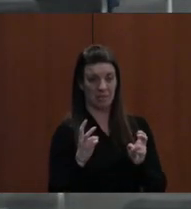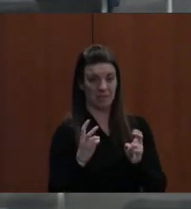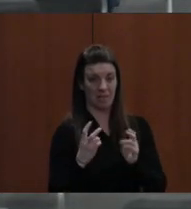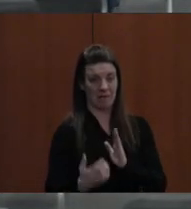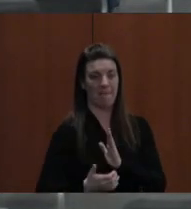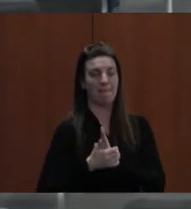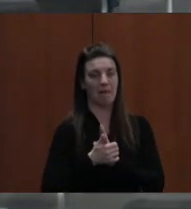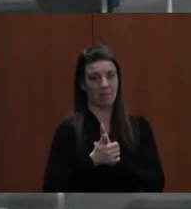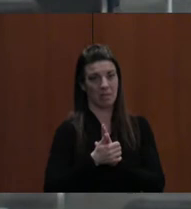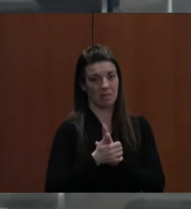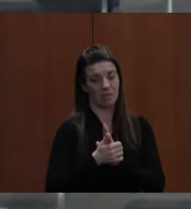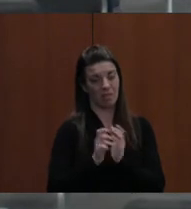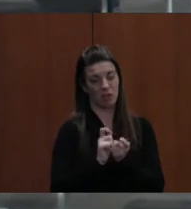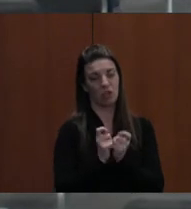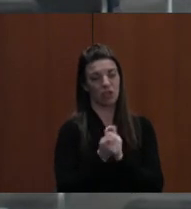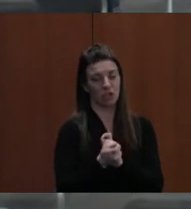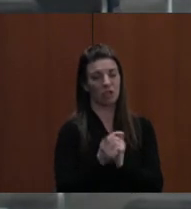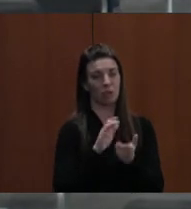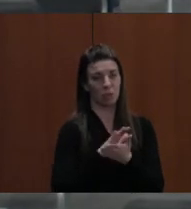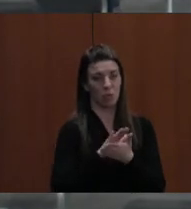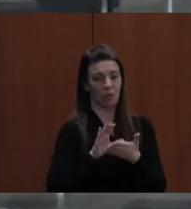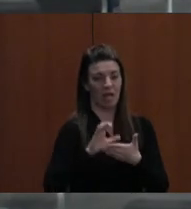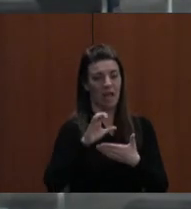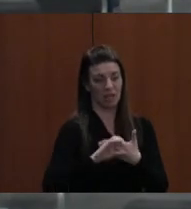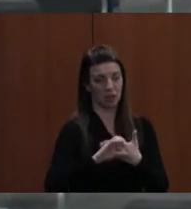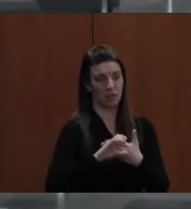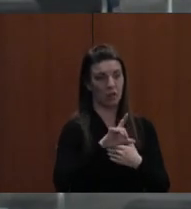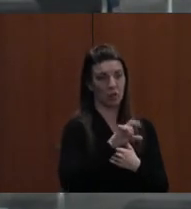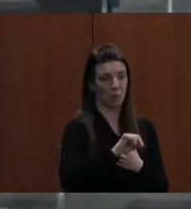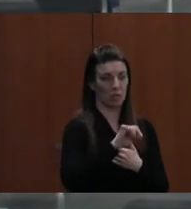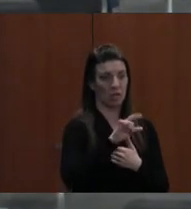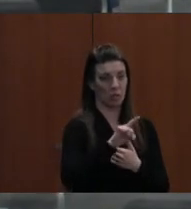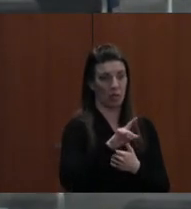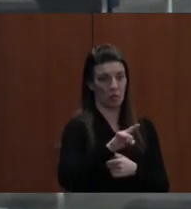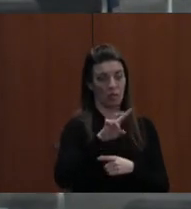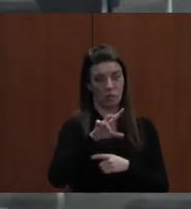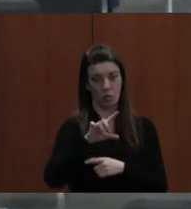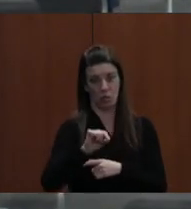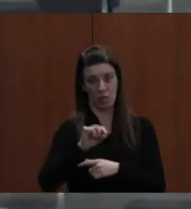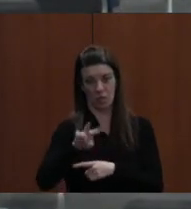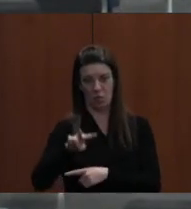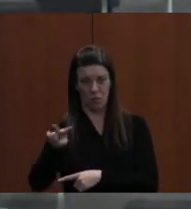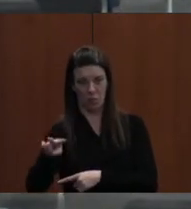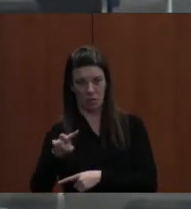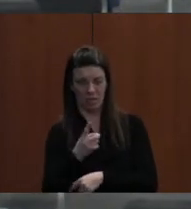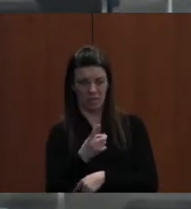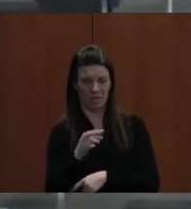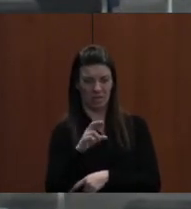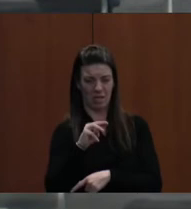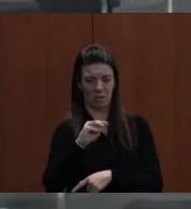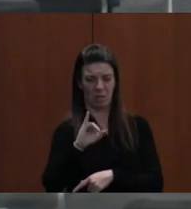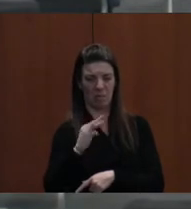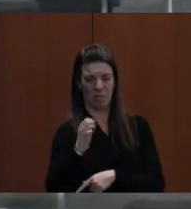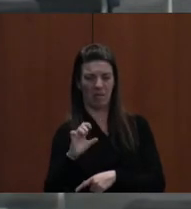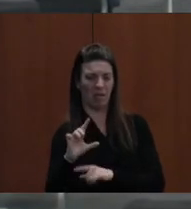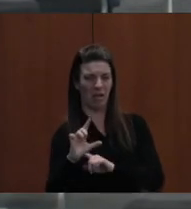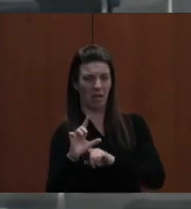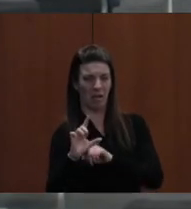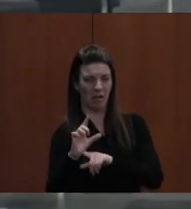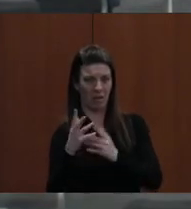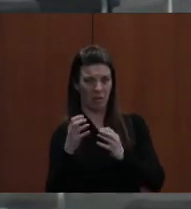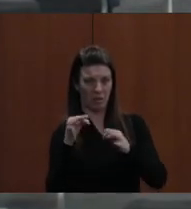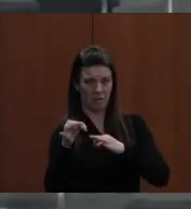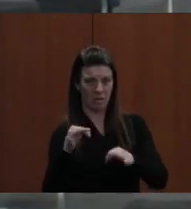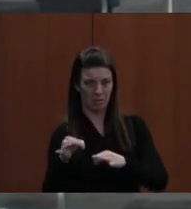CALENDAR FOR 2021-2022. DR. MICHAEL, DID YOU WANT TO SPEAK TO THIS BEFORE THE MOTION? CAN.